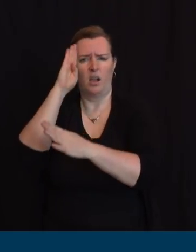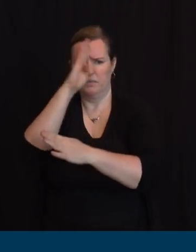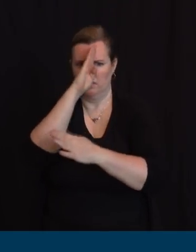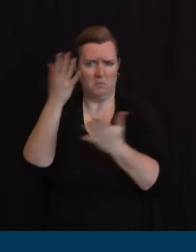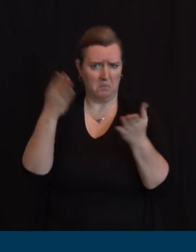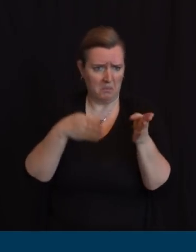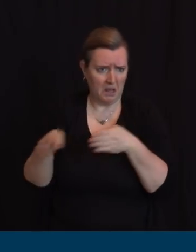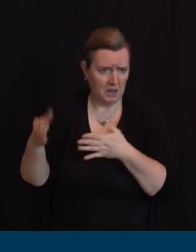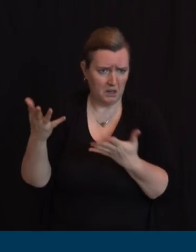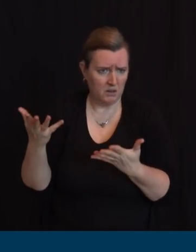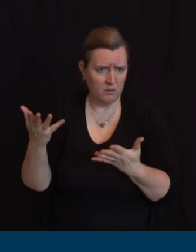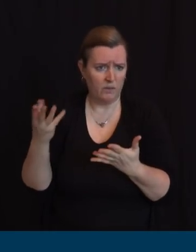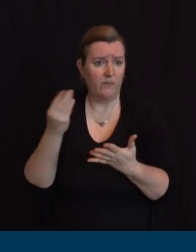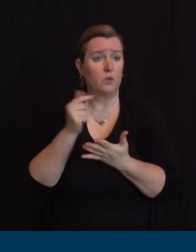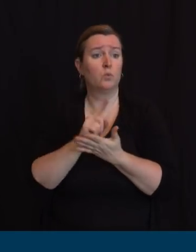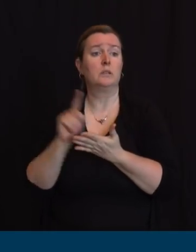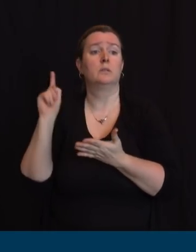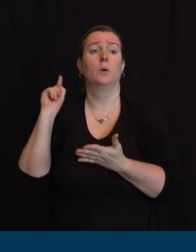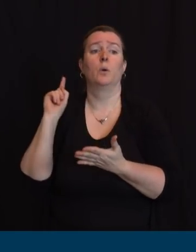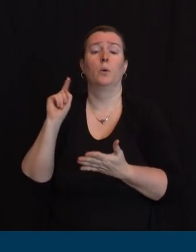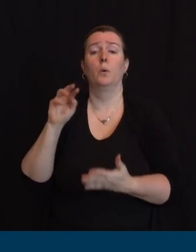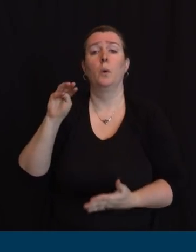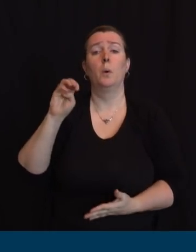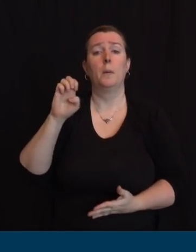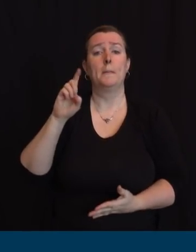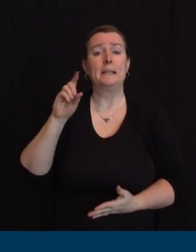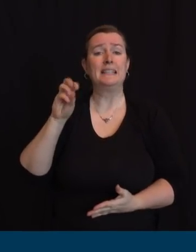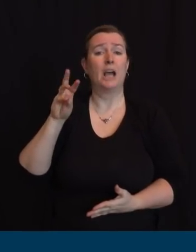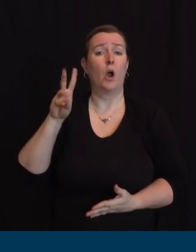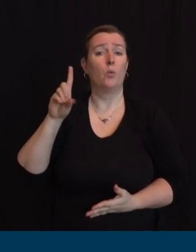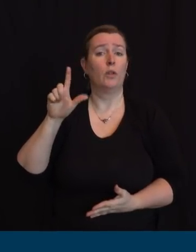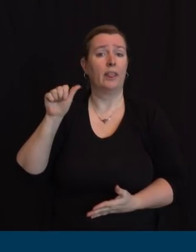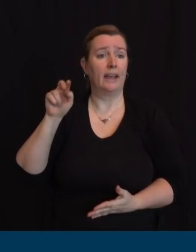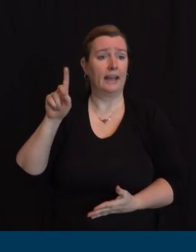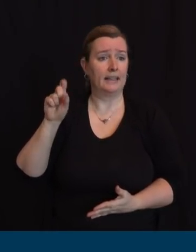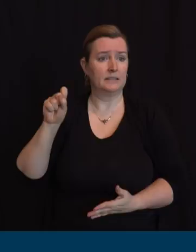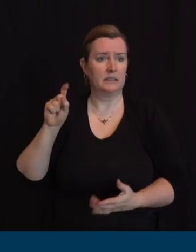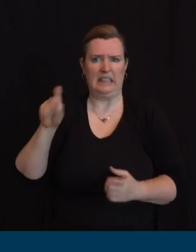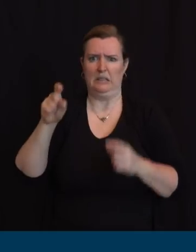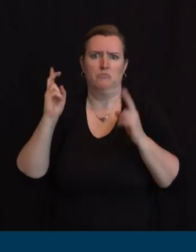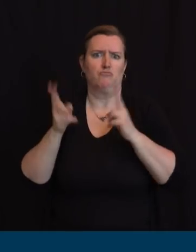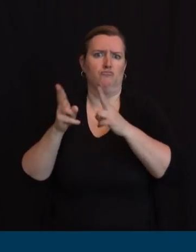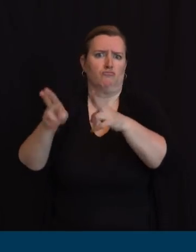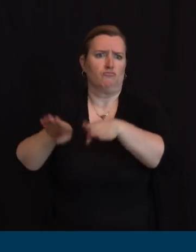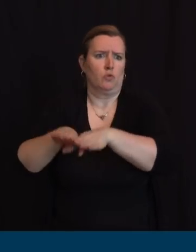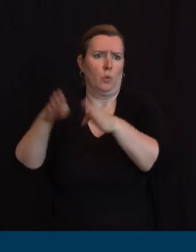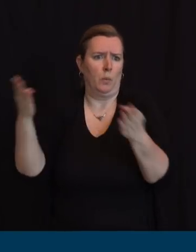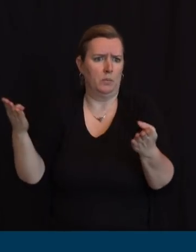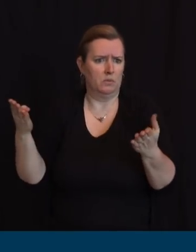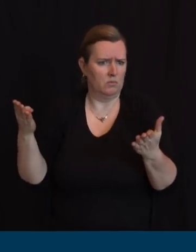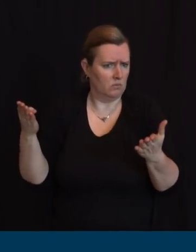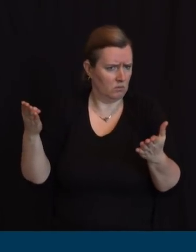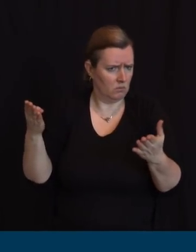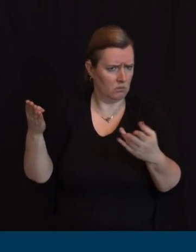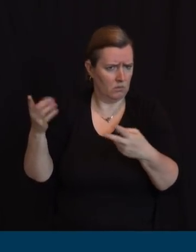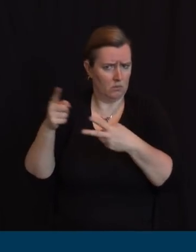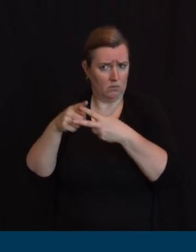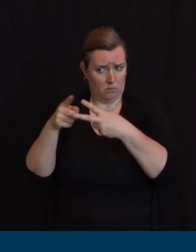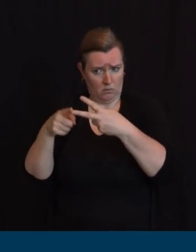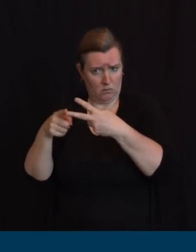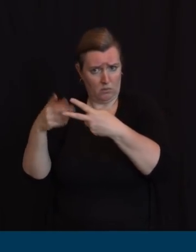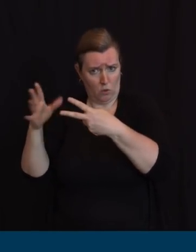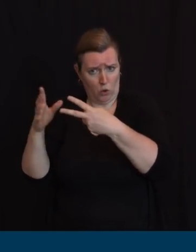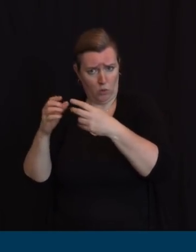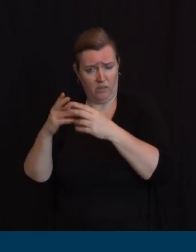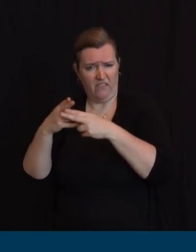and yet it and the Edison site seem to have very few patients is the plan still to open Atlantic City today